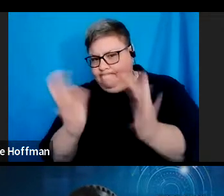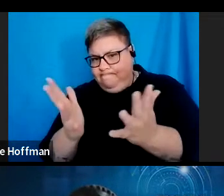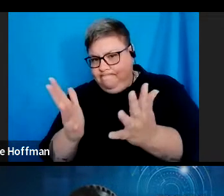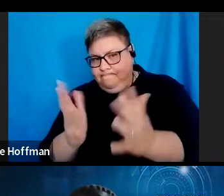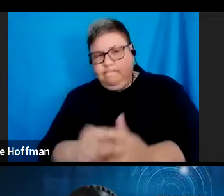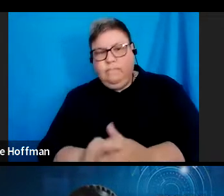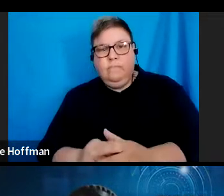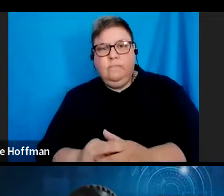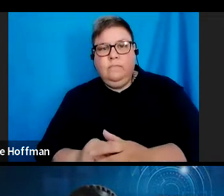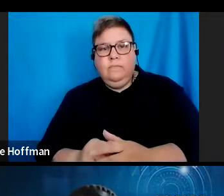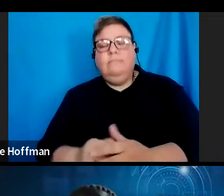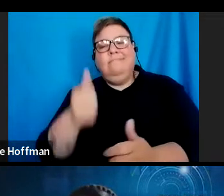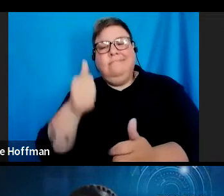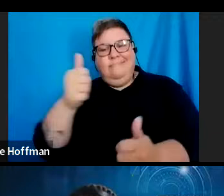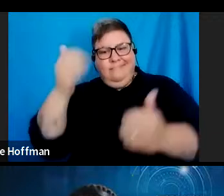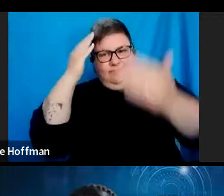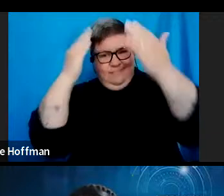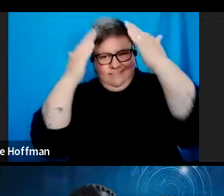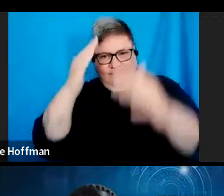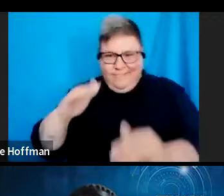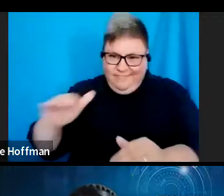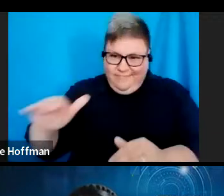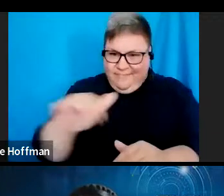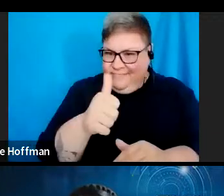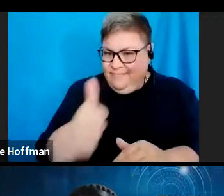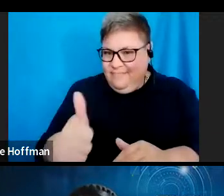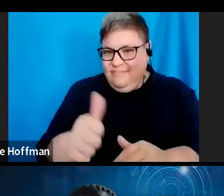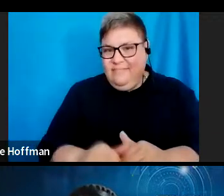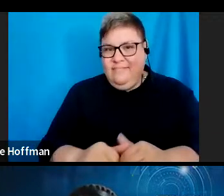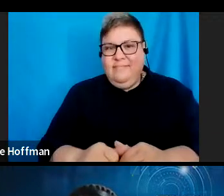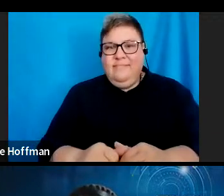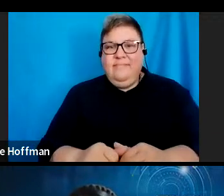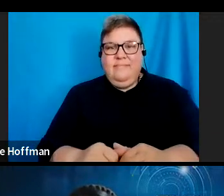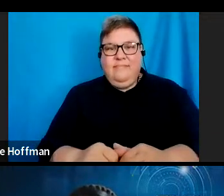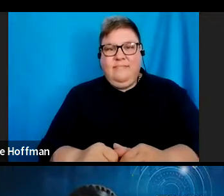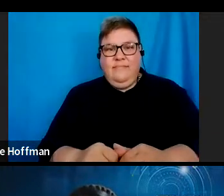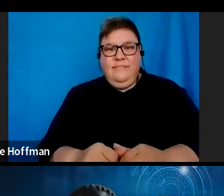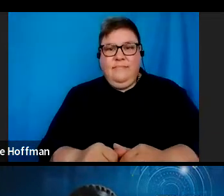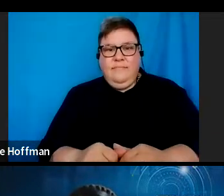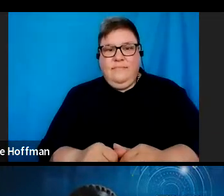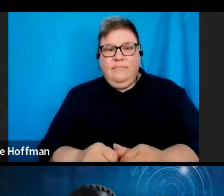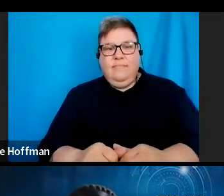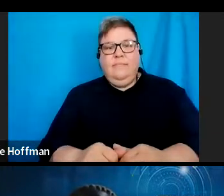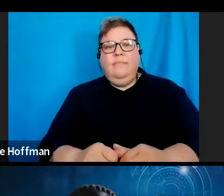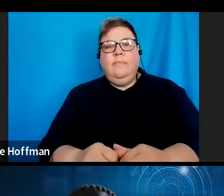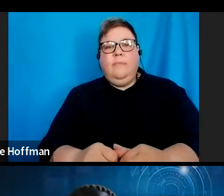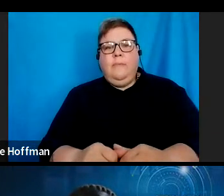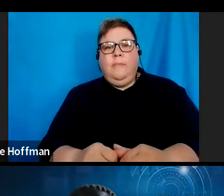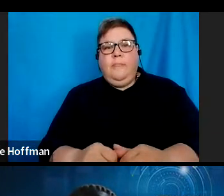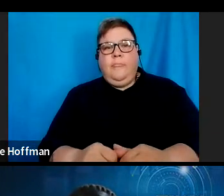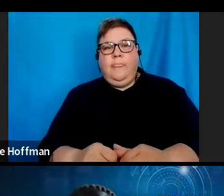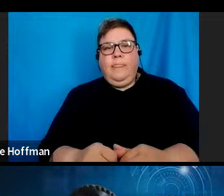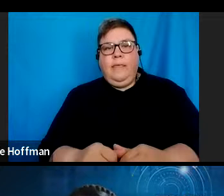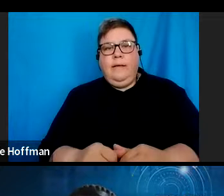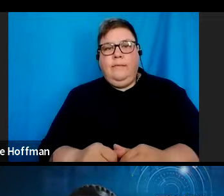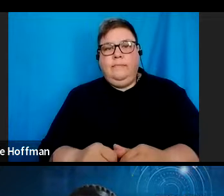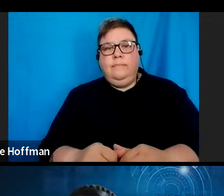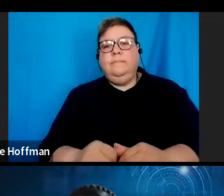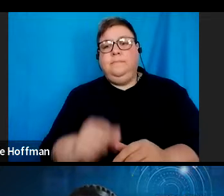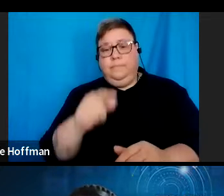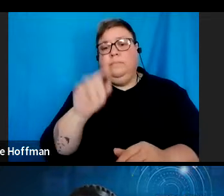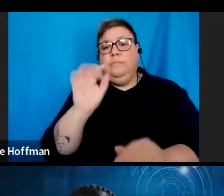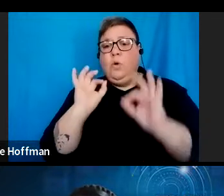Good evening, ladies and gentlemen. Thank you, Nwabeswa, for that question. Yes, that is correct.